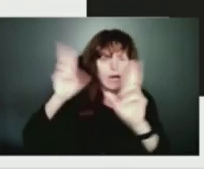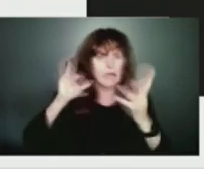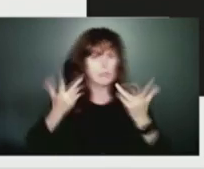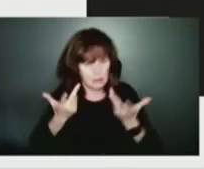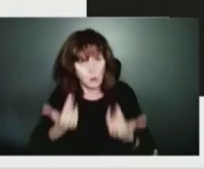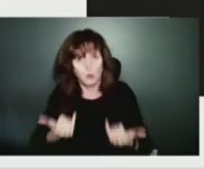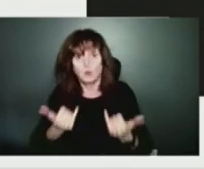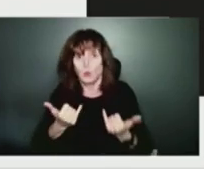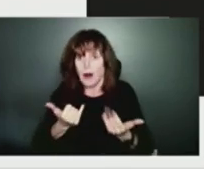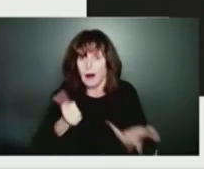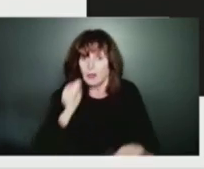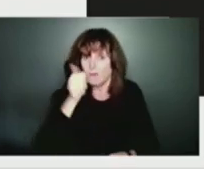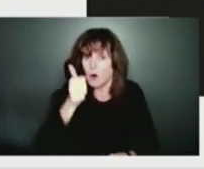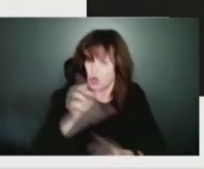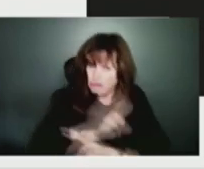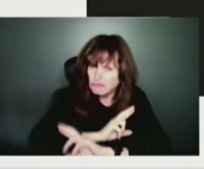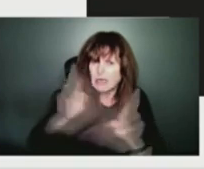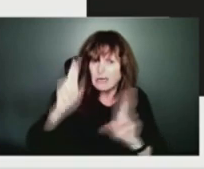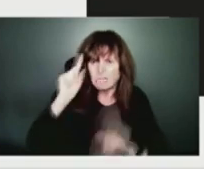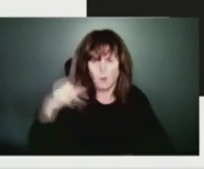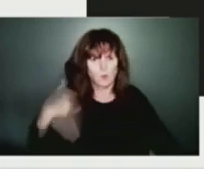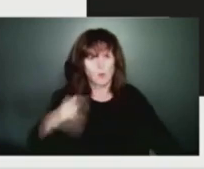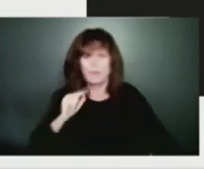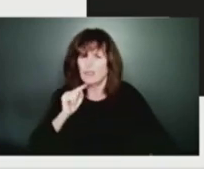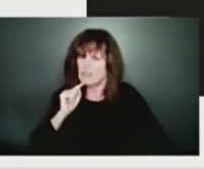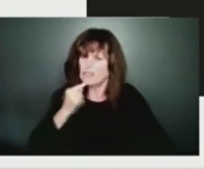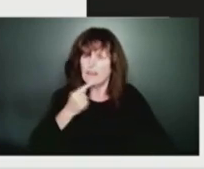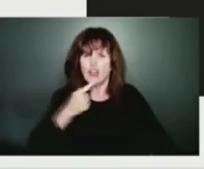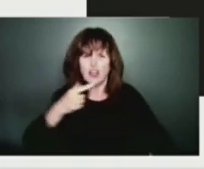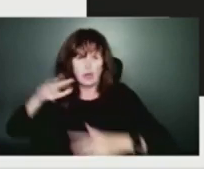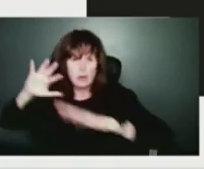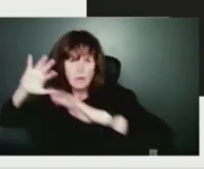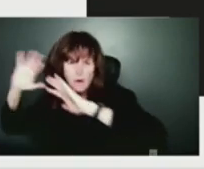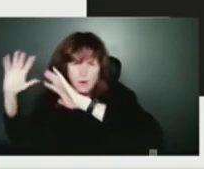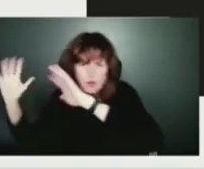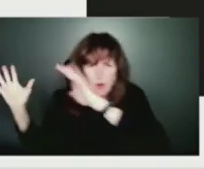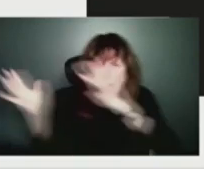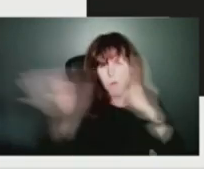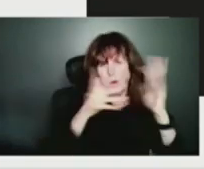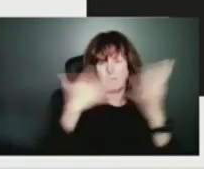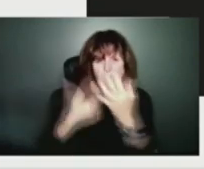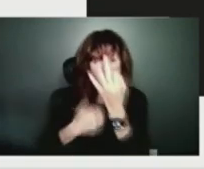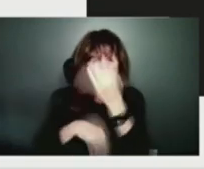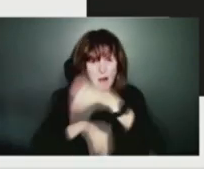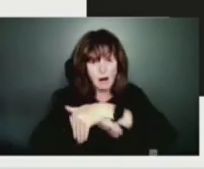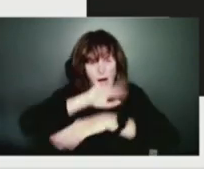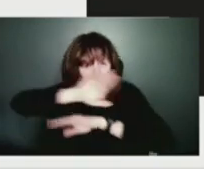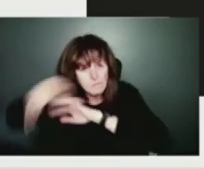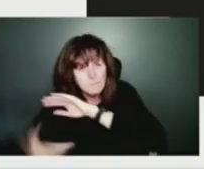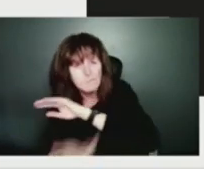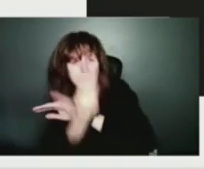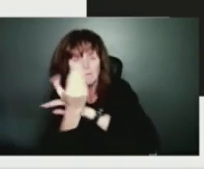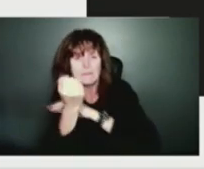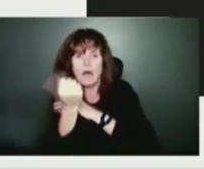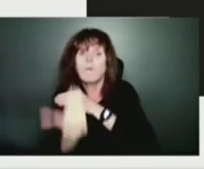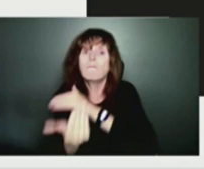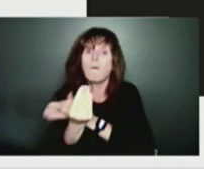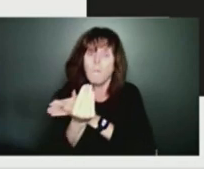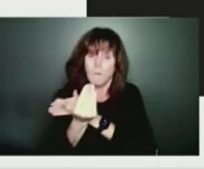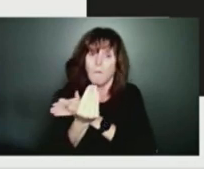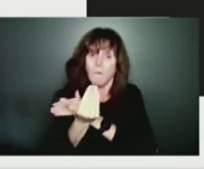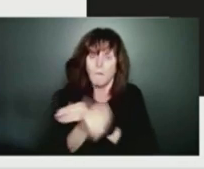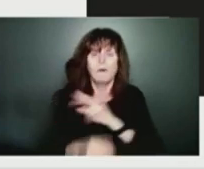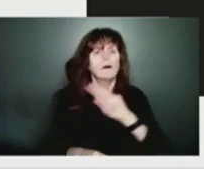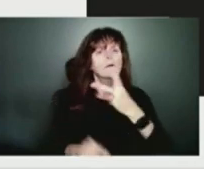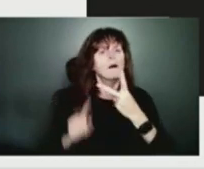very intense event on Friday evening into Saturday. And Kyle, do you have a follow-up question? Yeah. Are there any plans to open